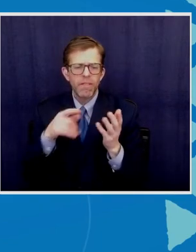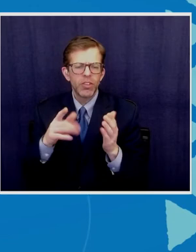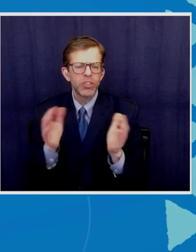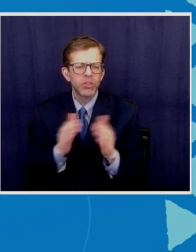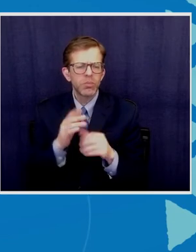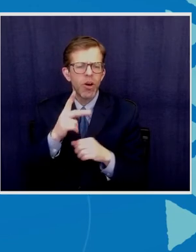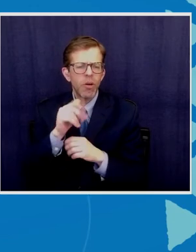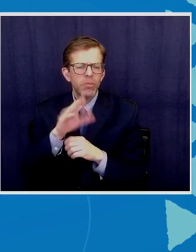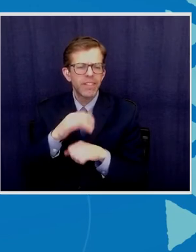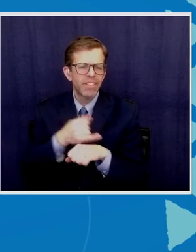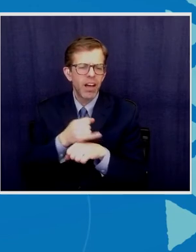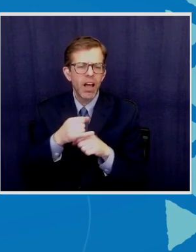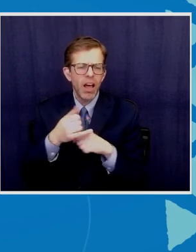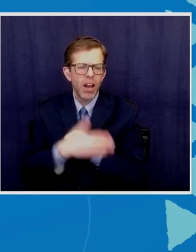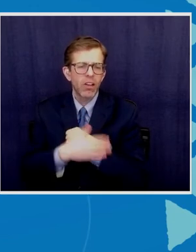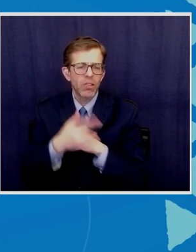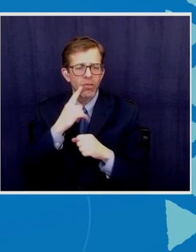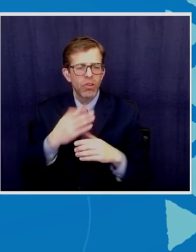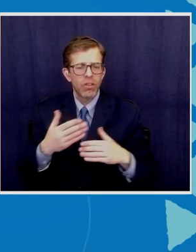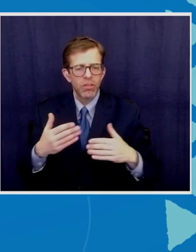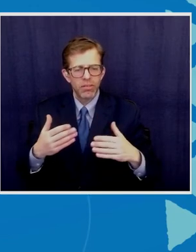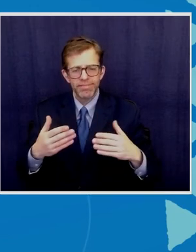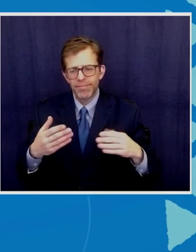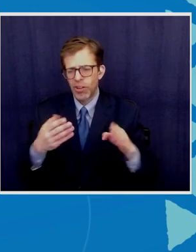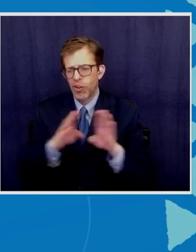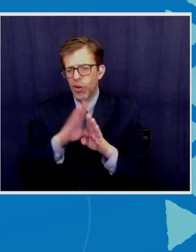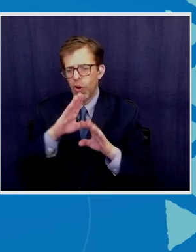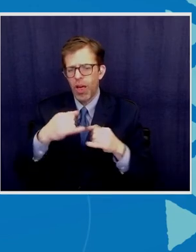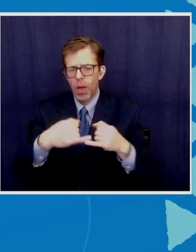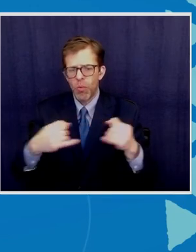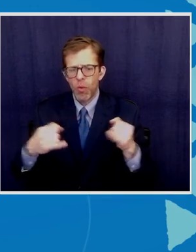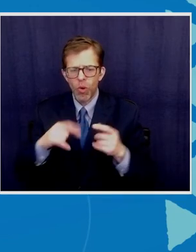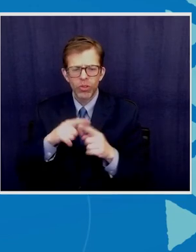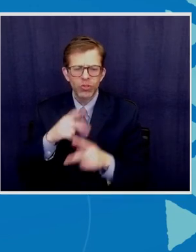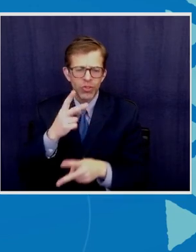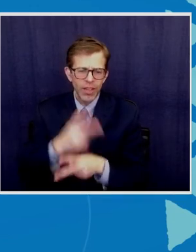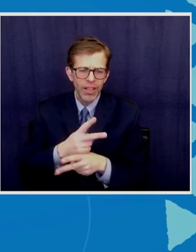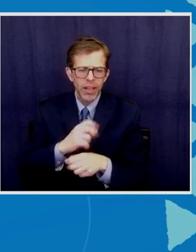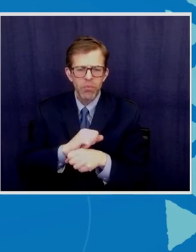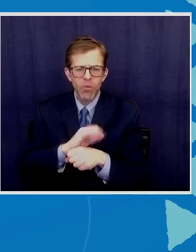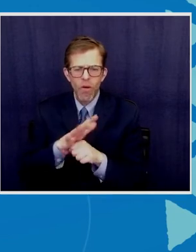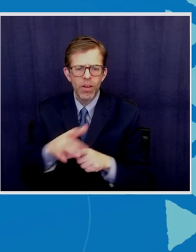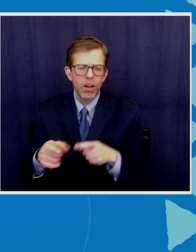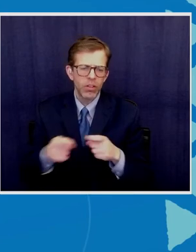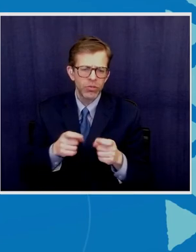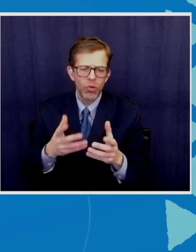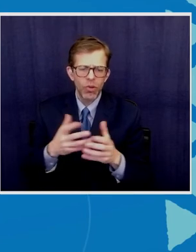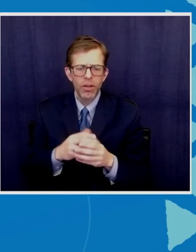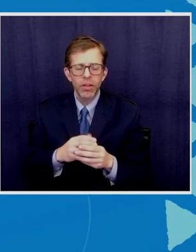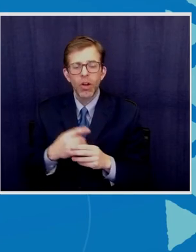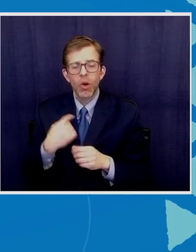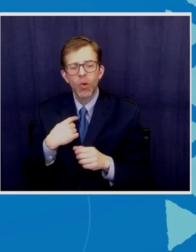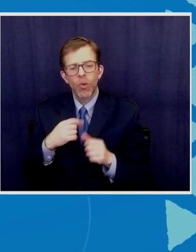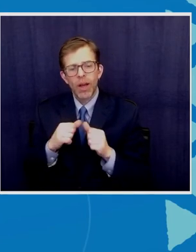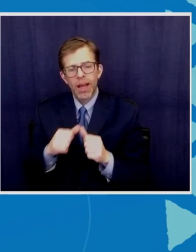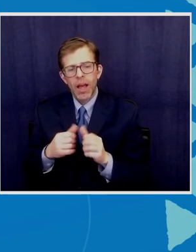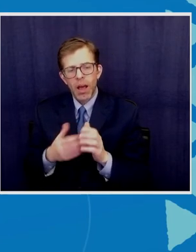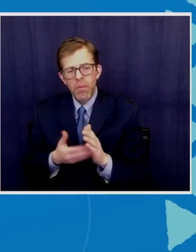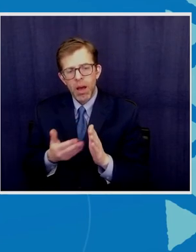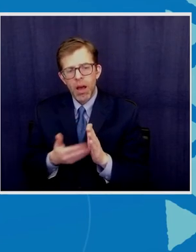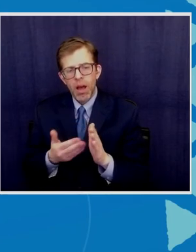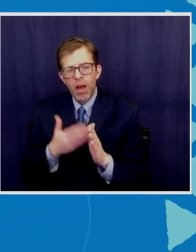countries shut down their borders to to keep covert under control but we kept operating and and through